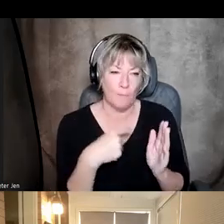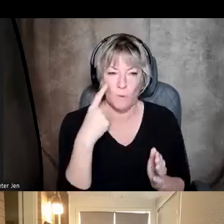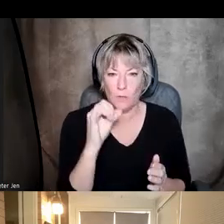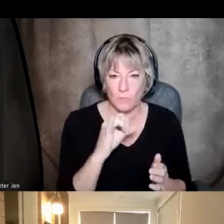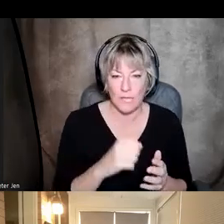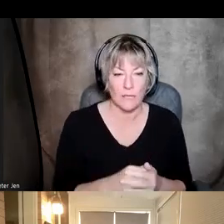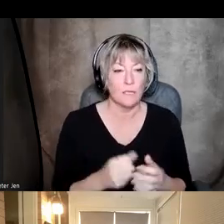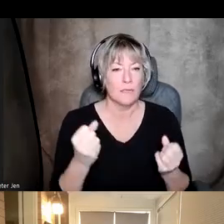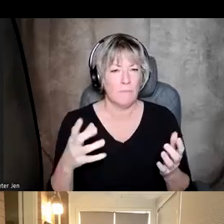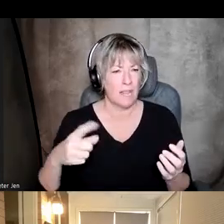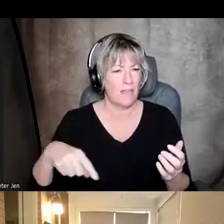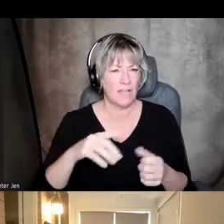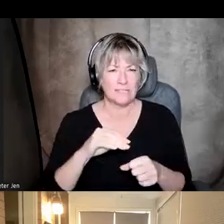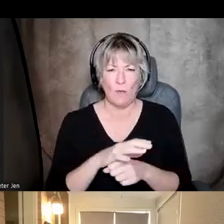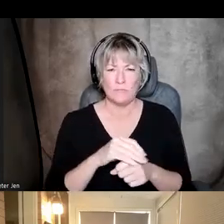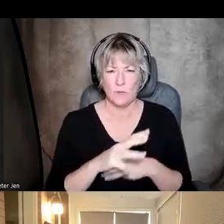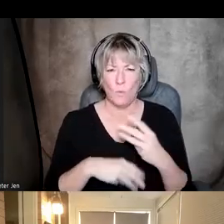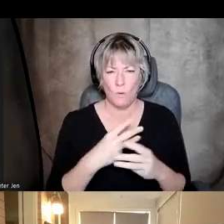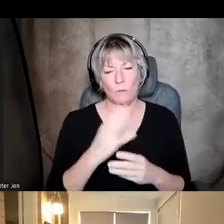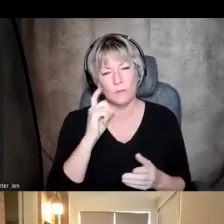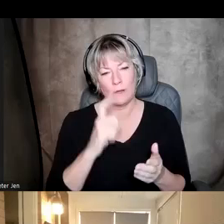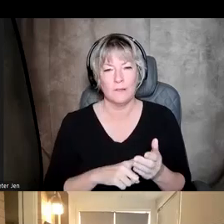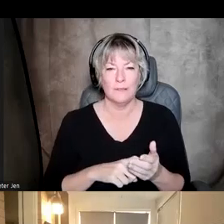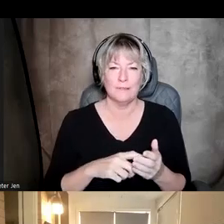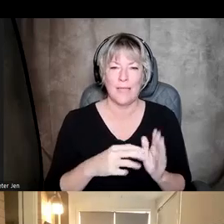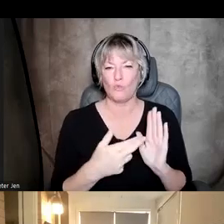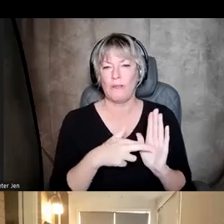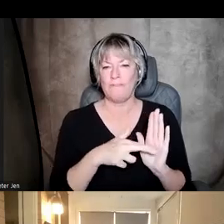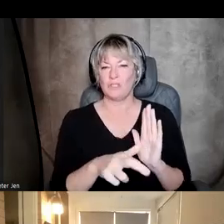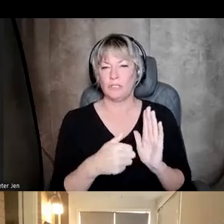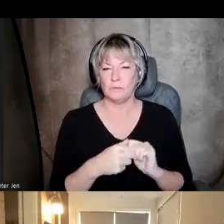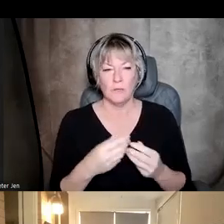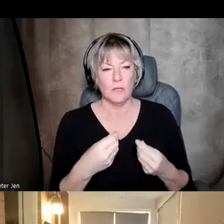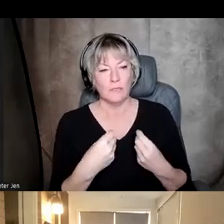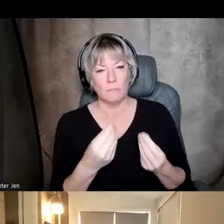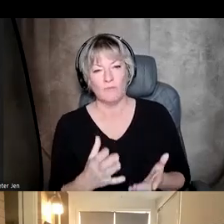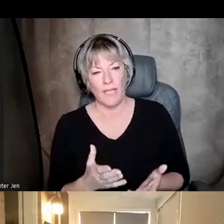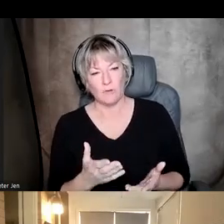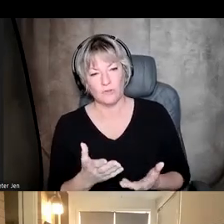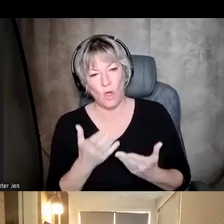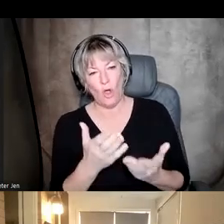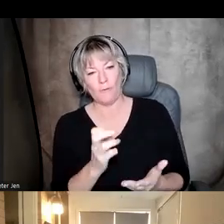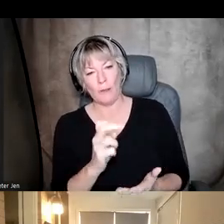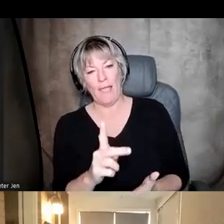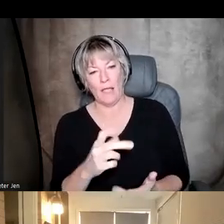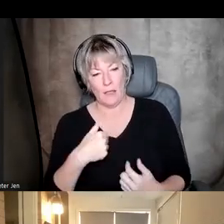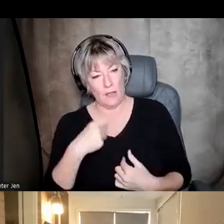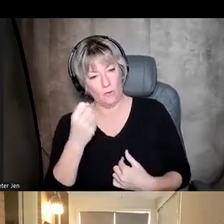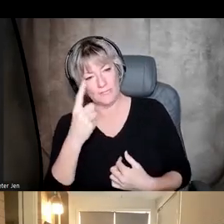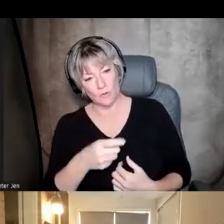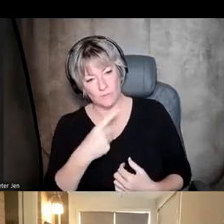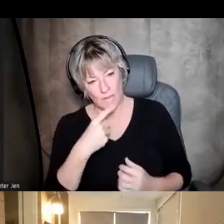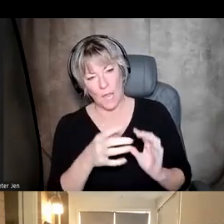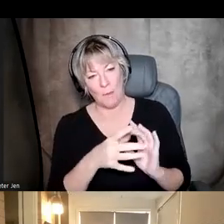lot of us in the counseling world will recognize this as types of reflections where the provider is offering back their understanding as a